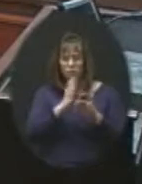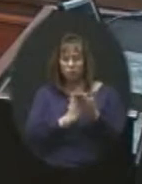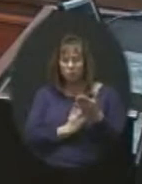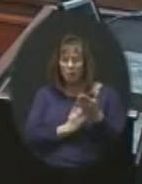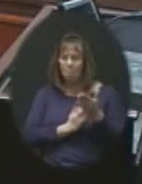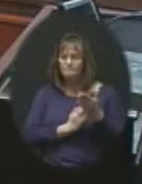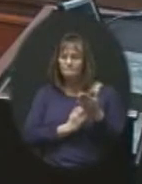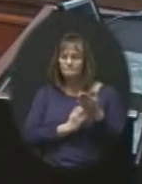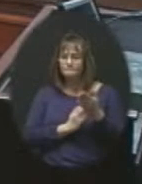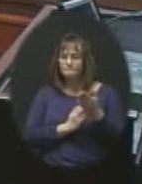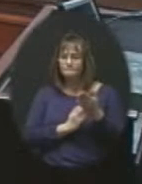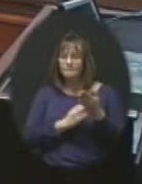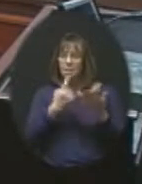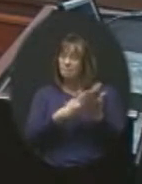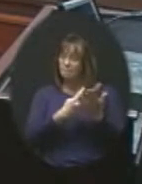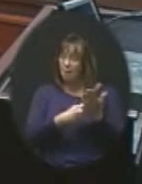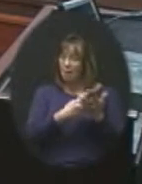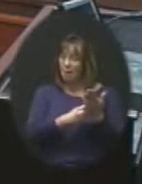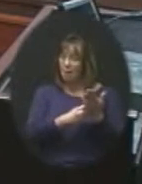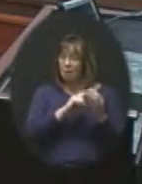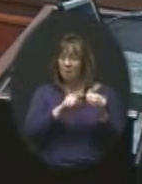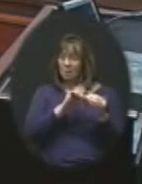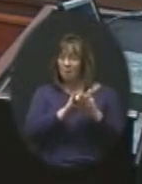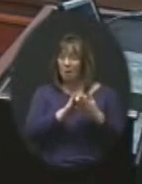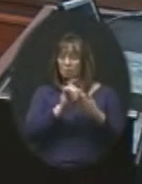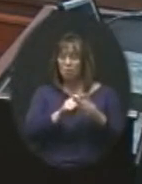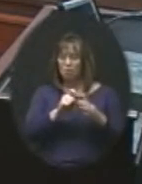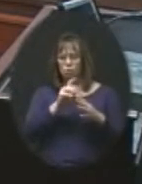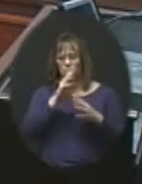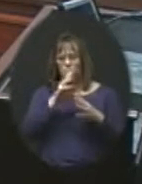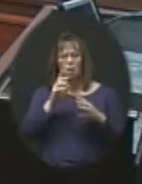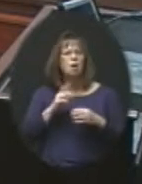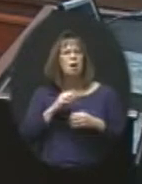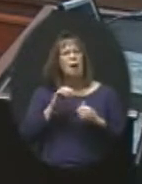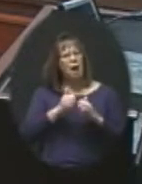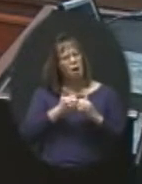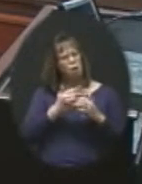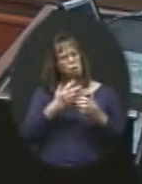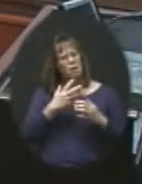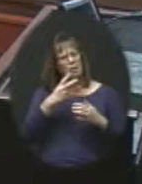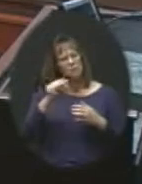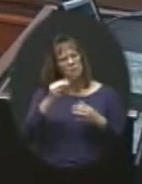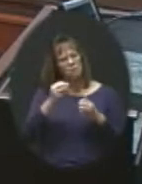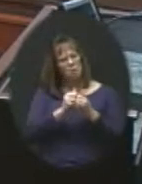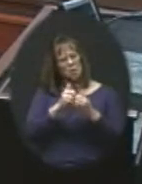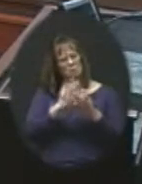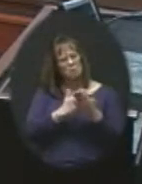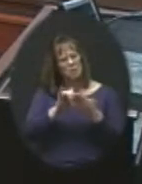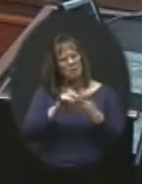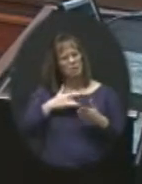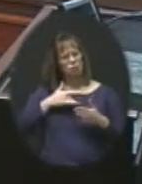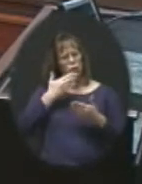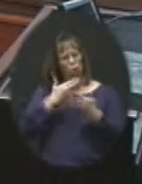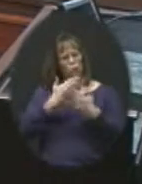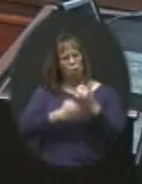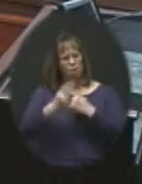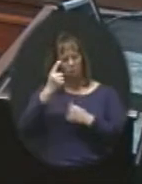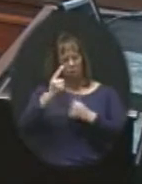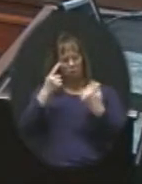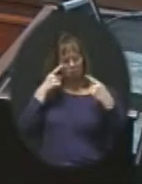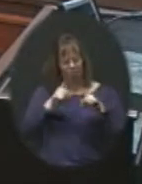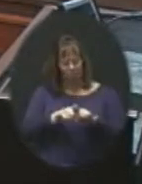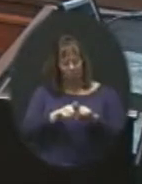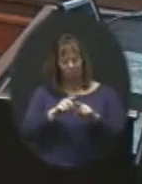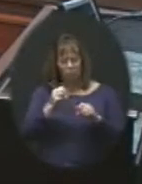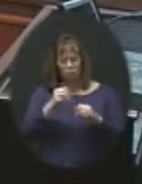there was debate and discussions about this and so we had to come up and say, okay, how do we walk away with something that's going to feel good for everybody as much as possible